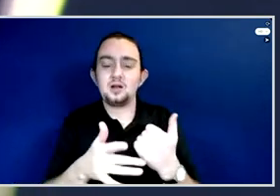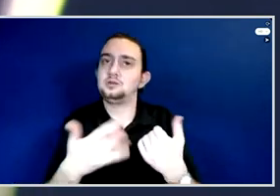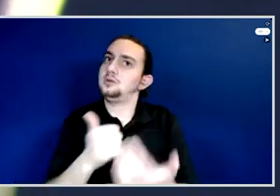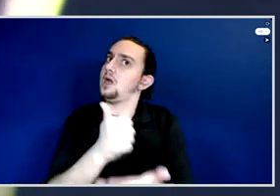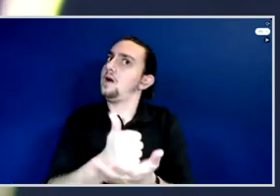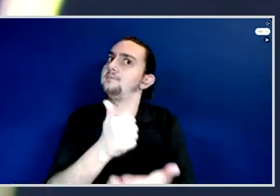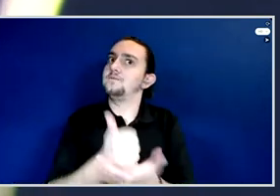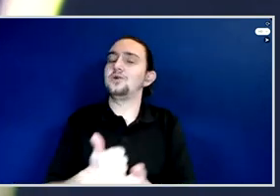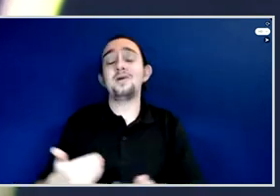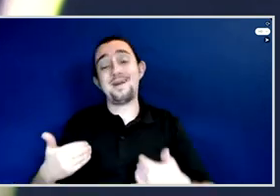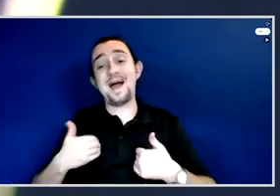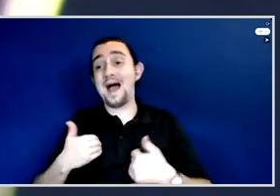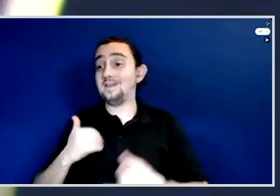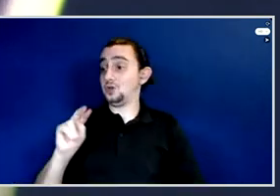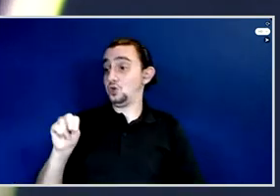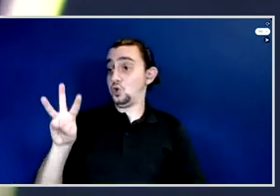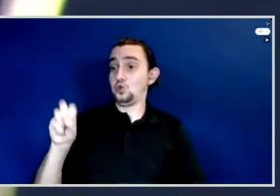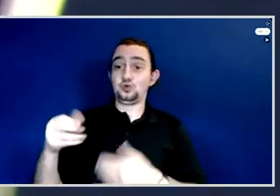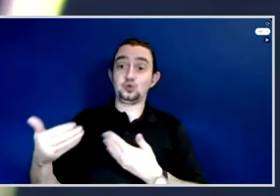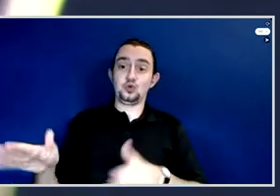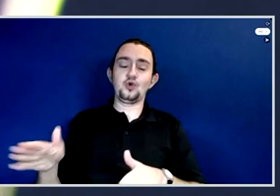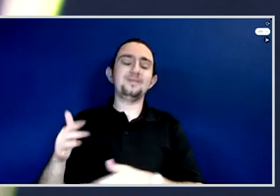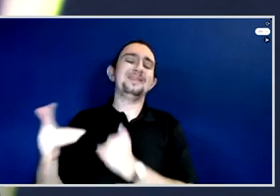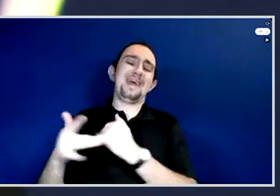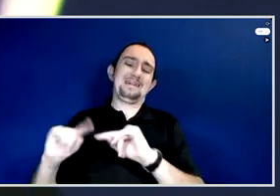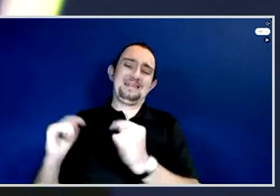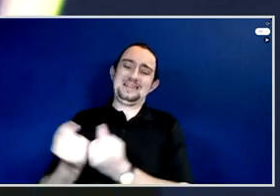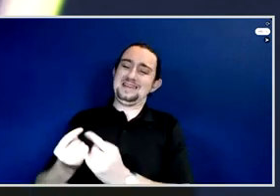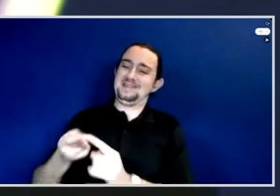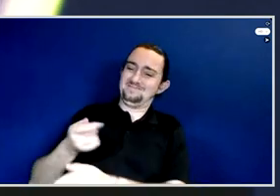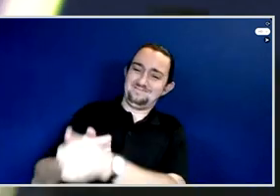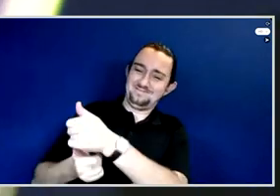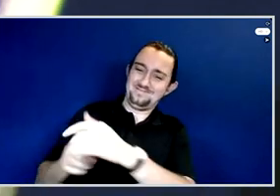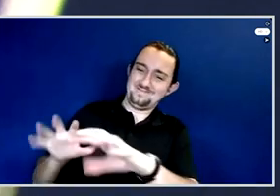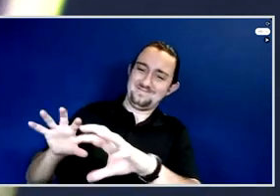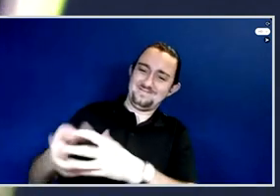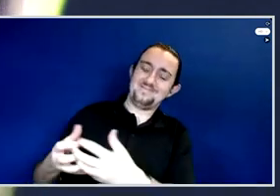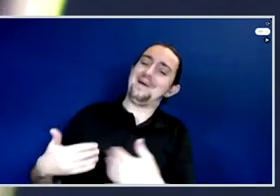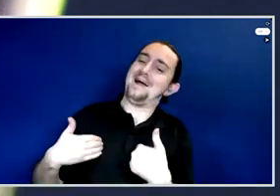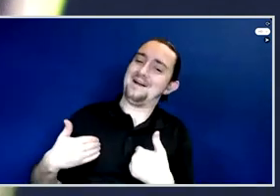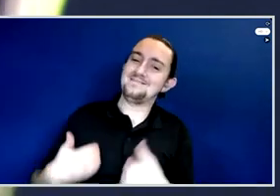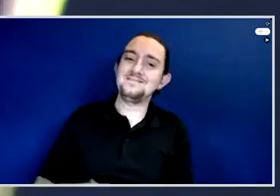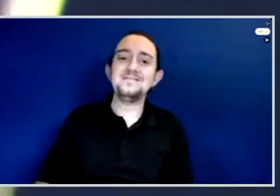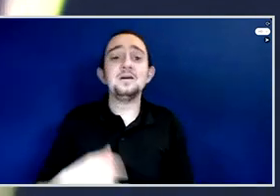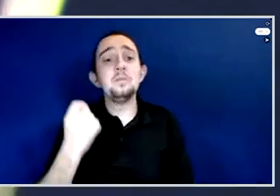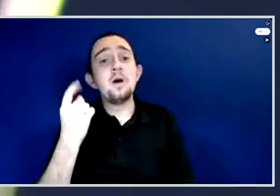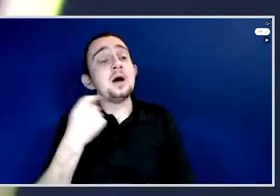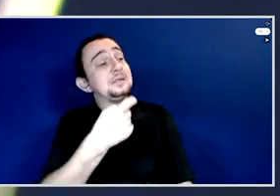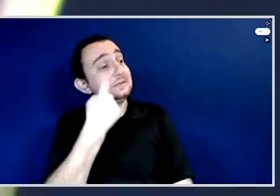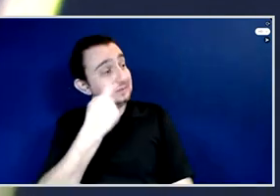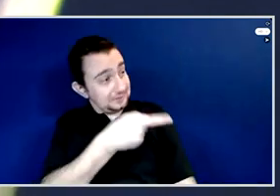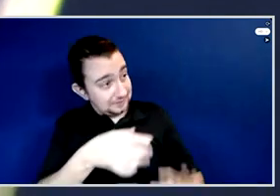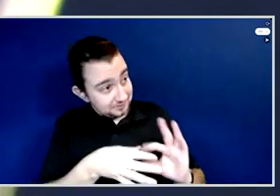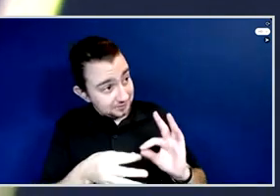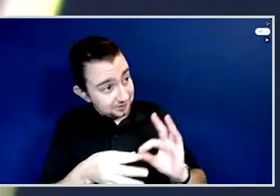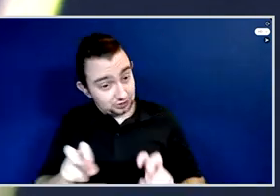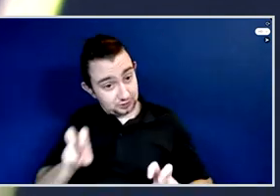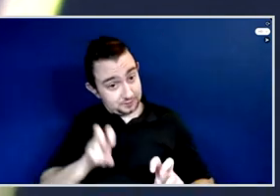But when it comes to tell these stories to readers, I agree with my colleague that basically, in the end, it comes to